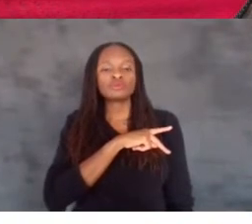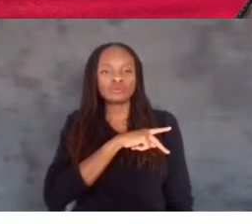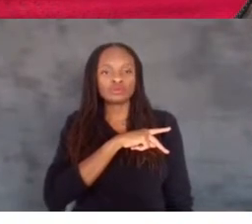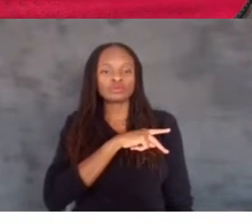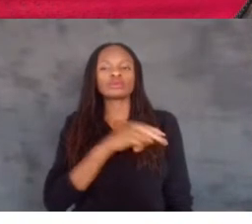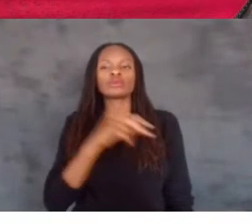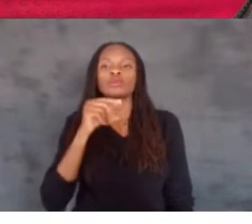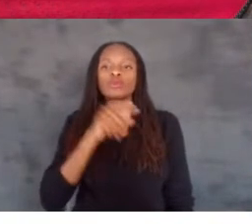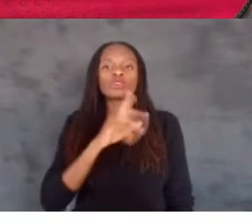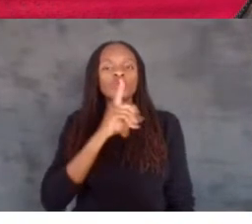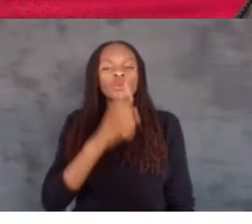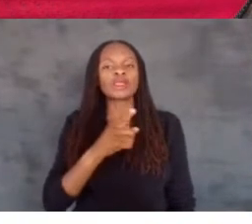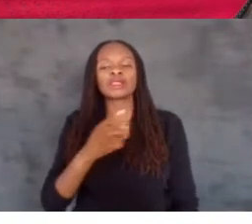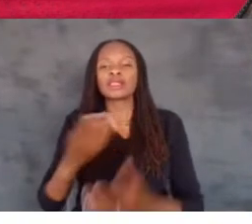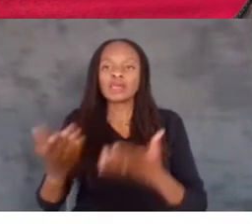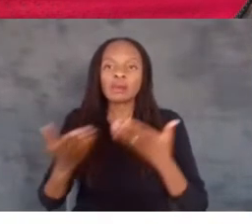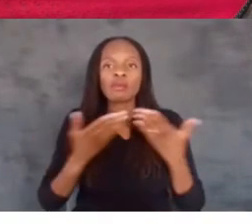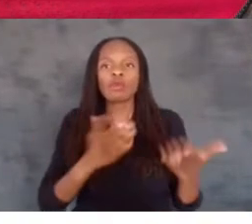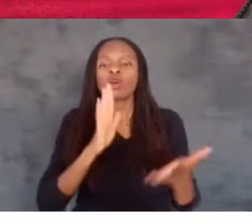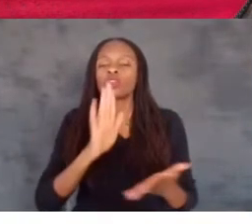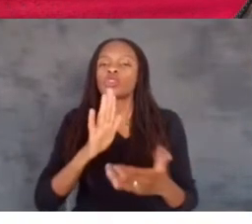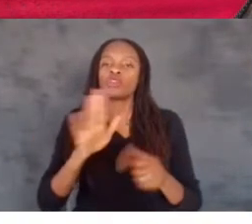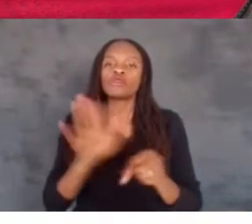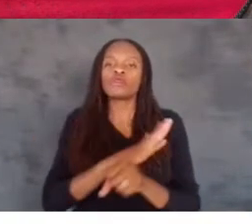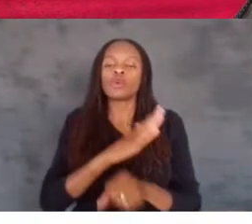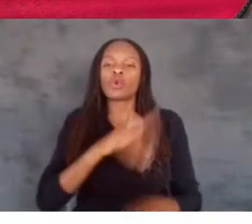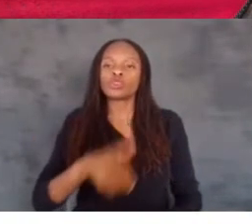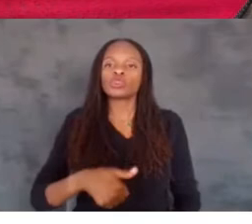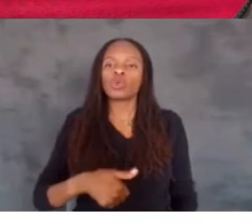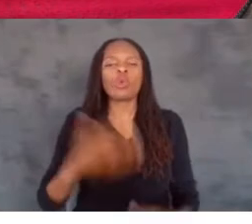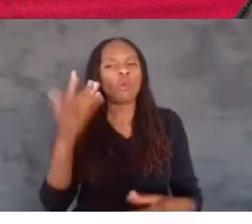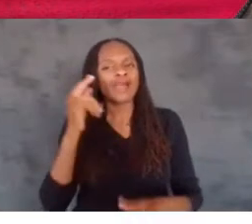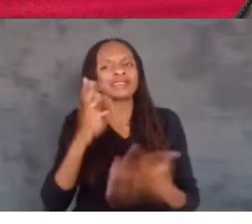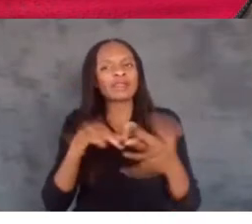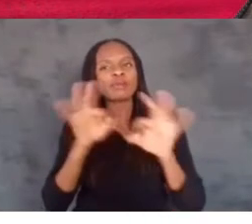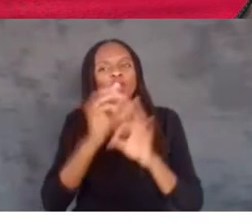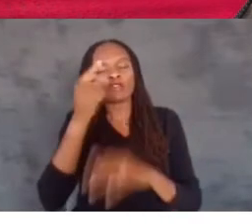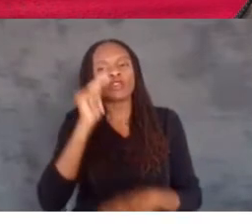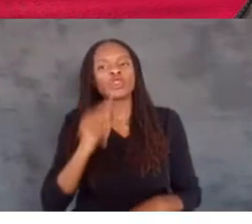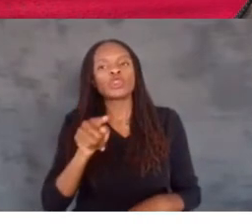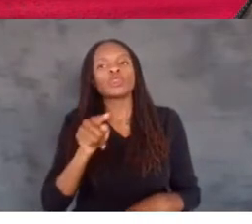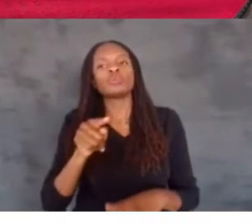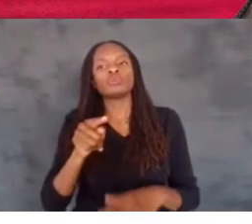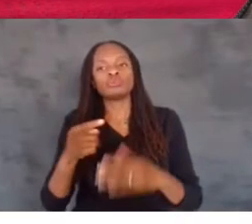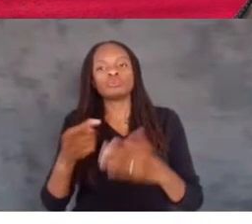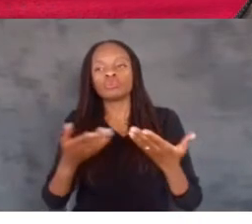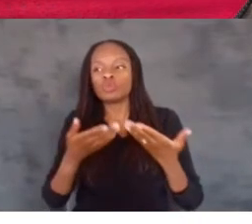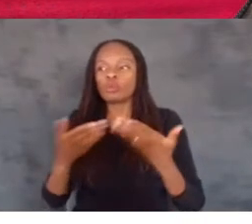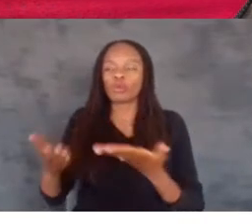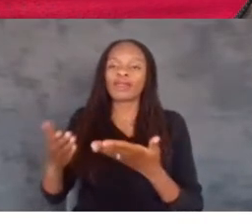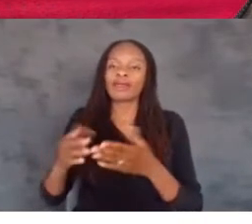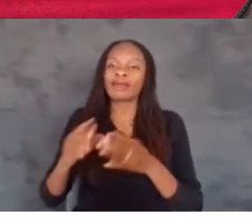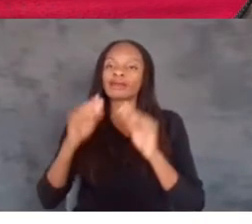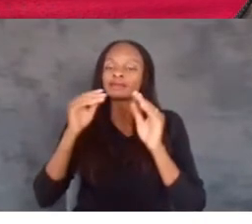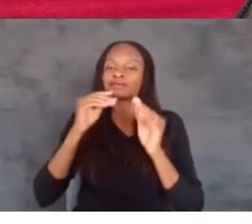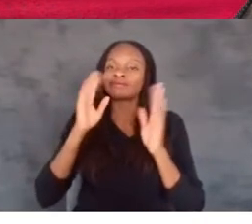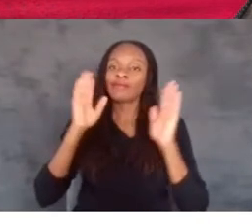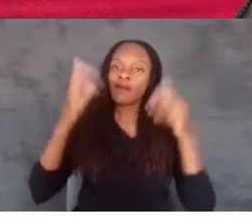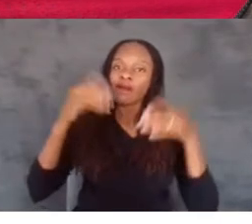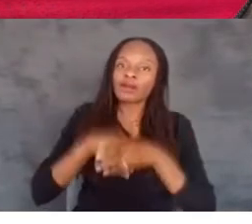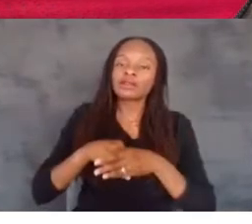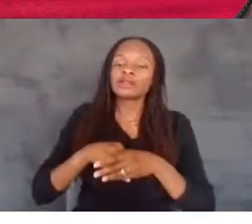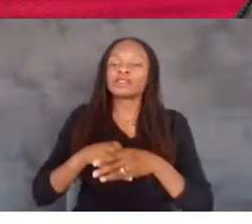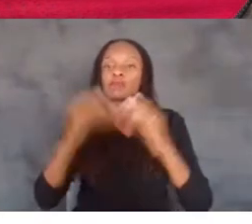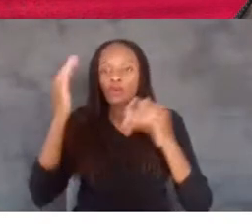your whole soul into this. Why was it important for you to to, you know, bring autism awareness into your film and to